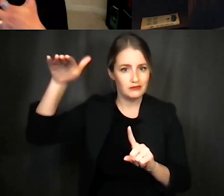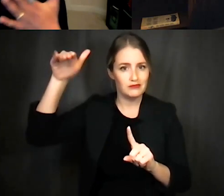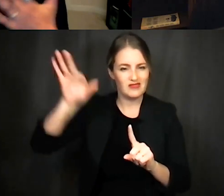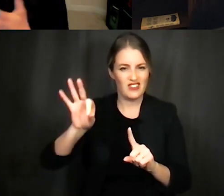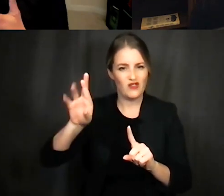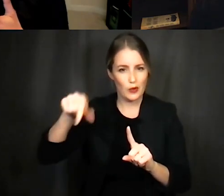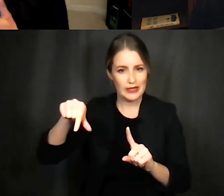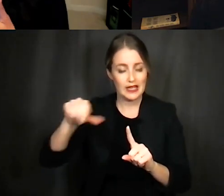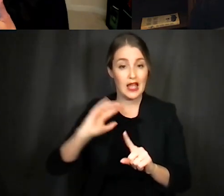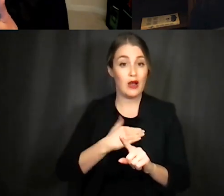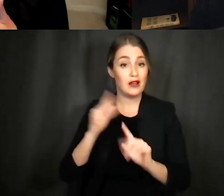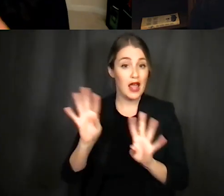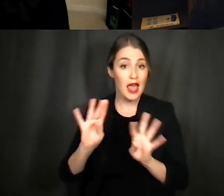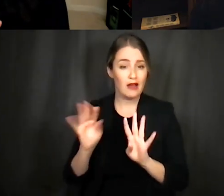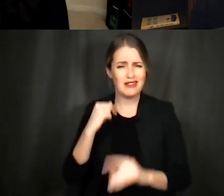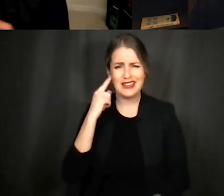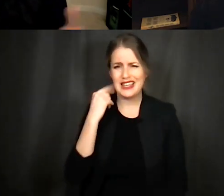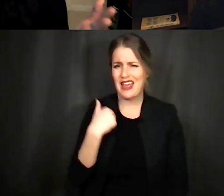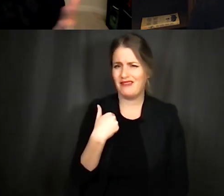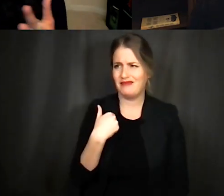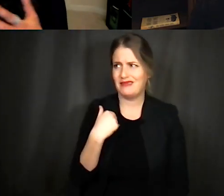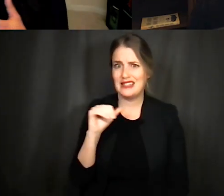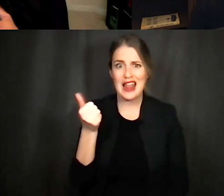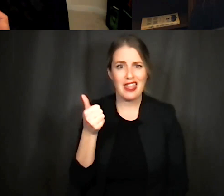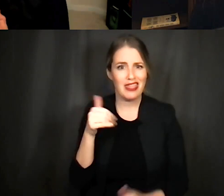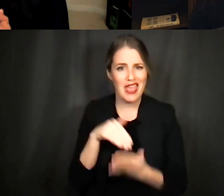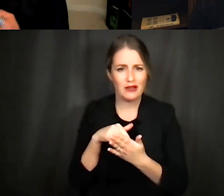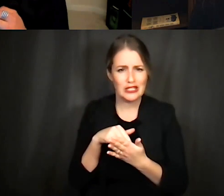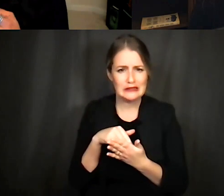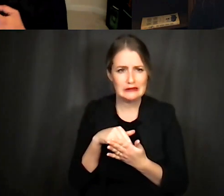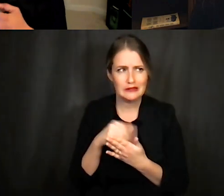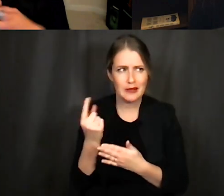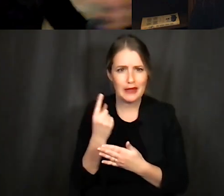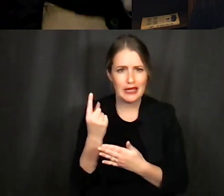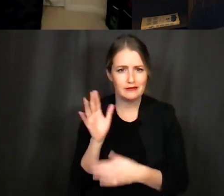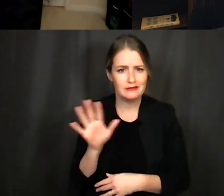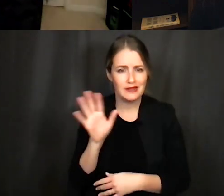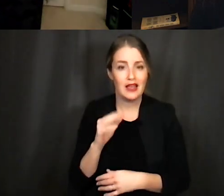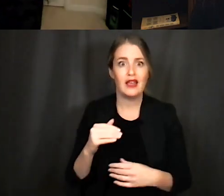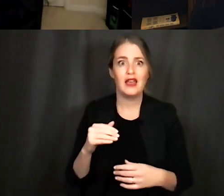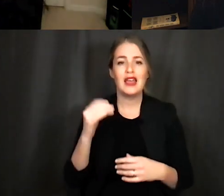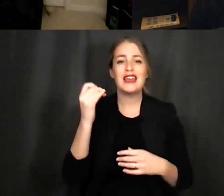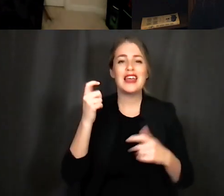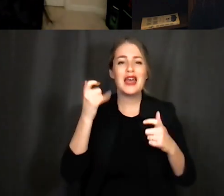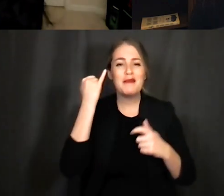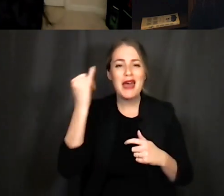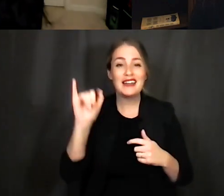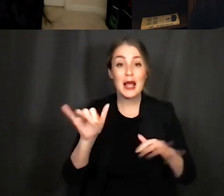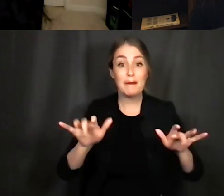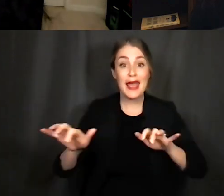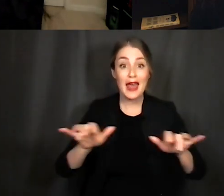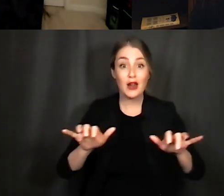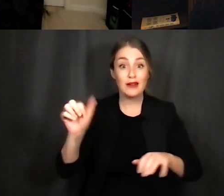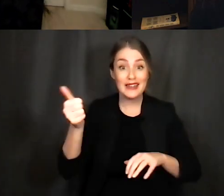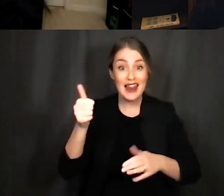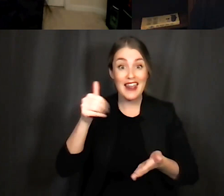our hair cells we have I think we have 10 000 or something have you can imagine a piano that has 10 000 keys right